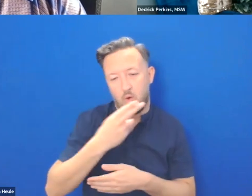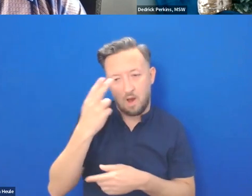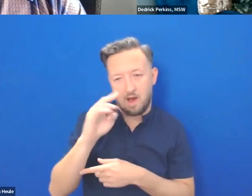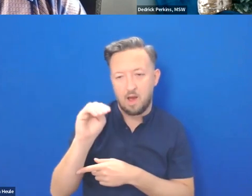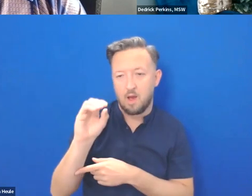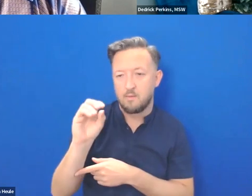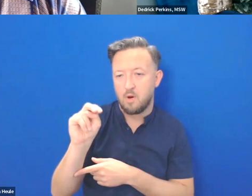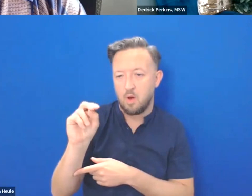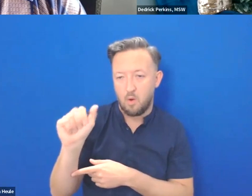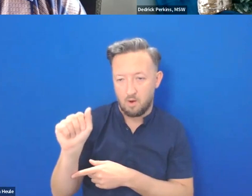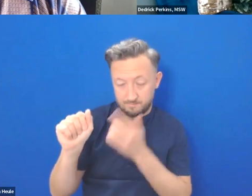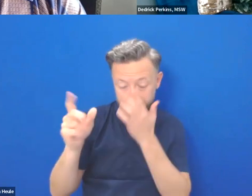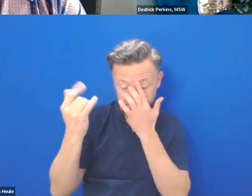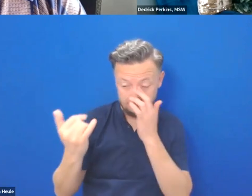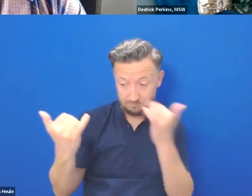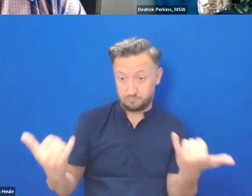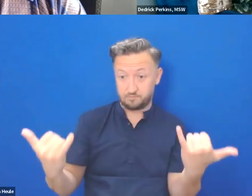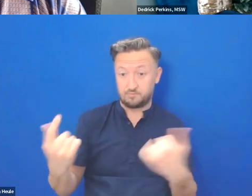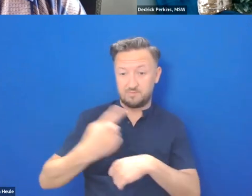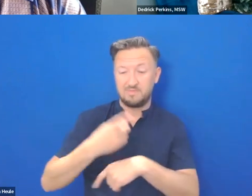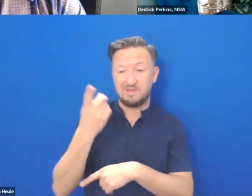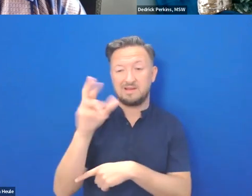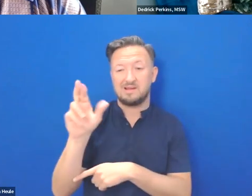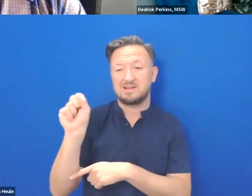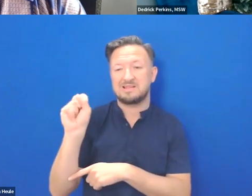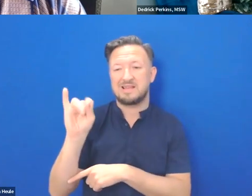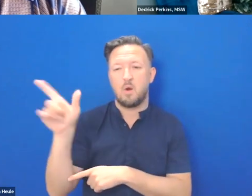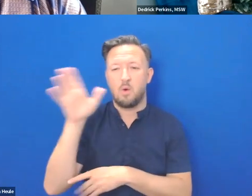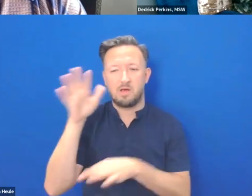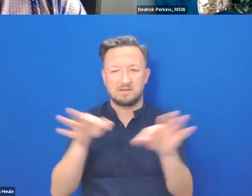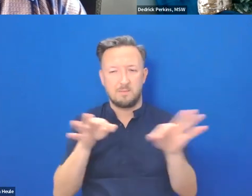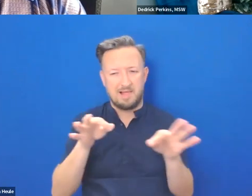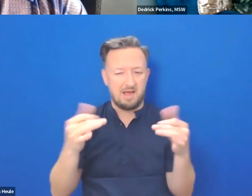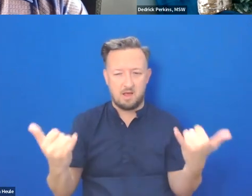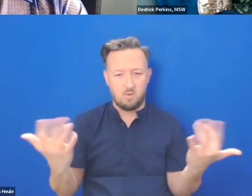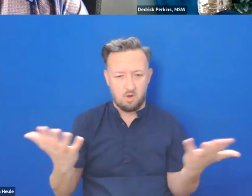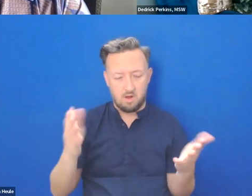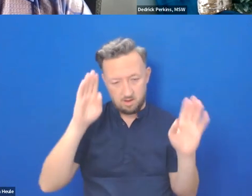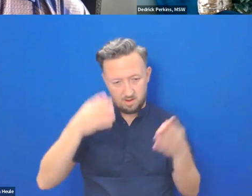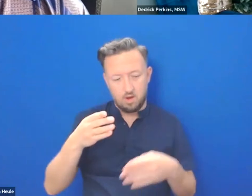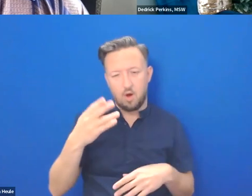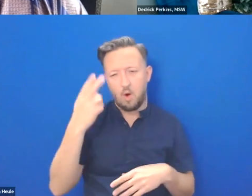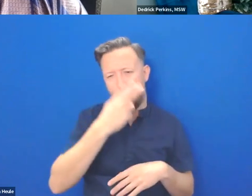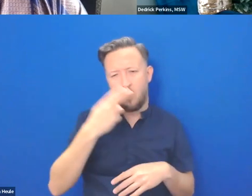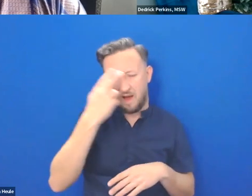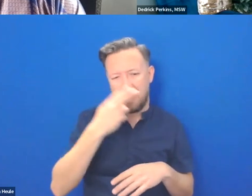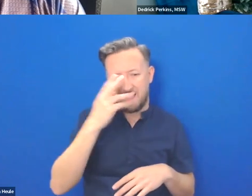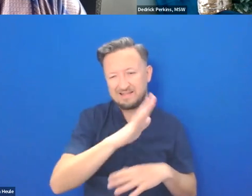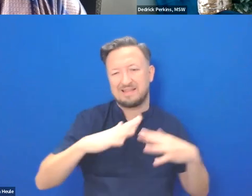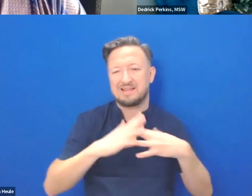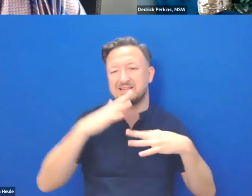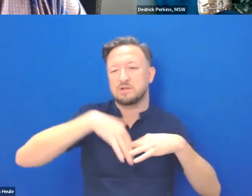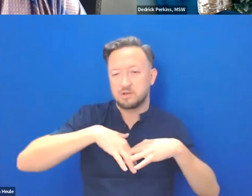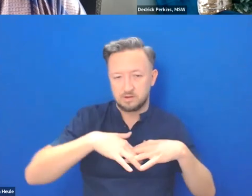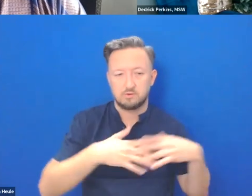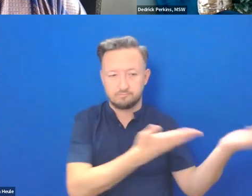Today, Dr. Tsai will be presenting on setting the record straight on Hawaii indigenianity. Help me welcome Dr.